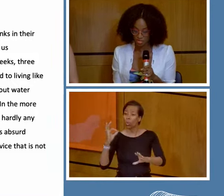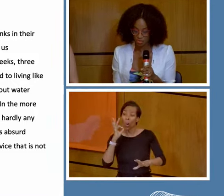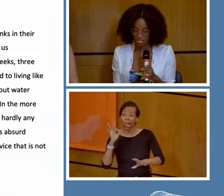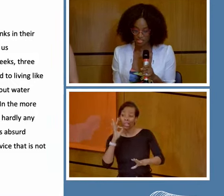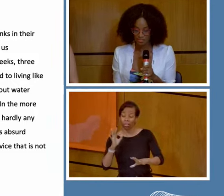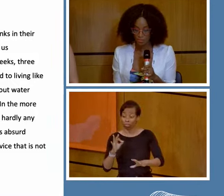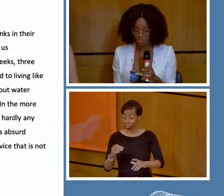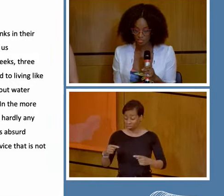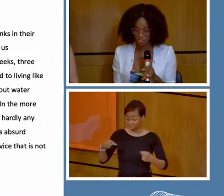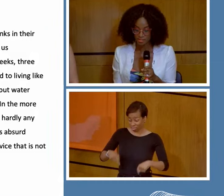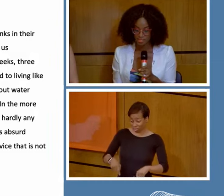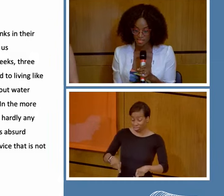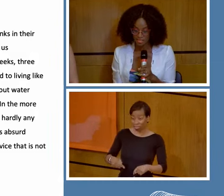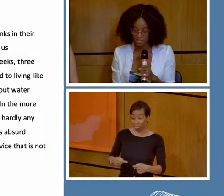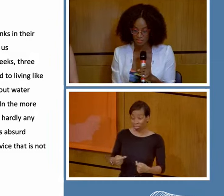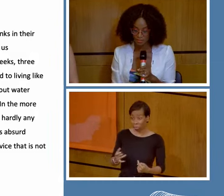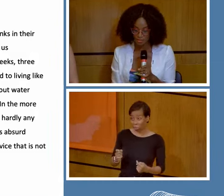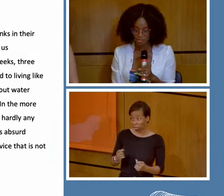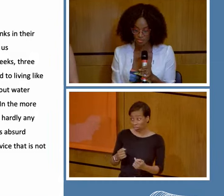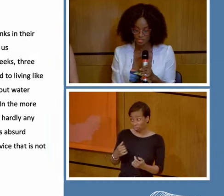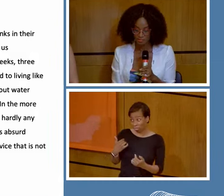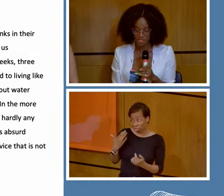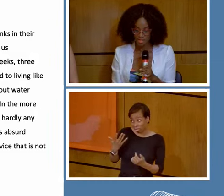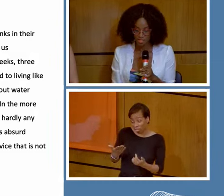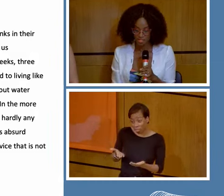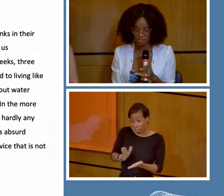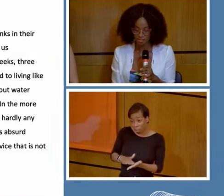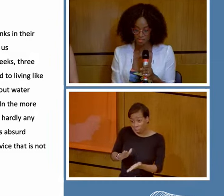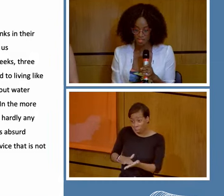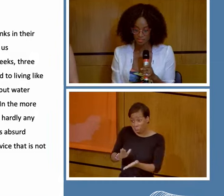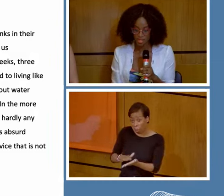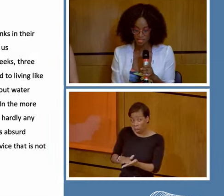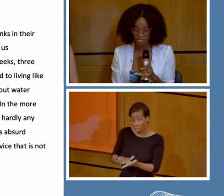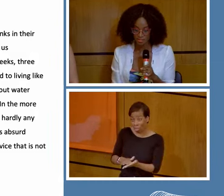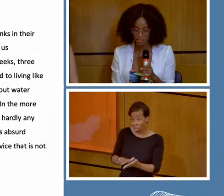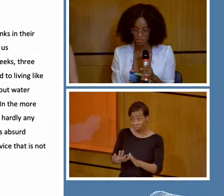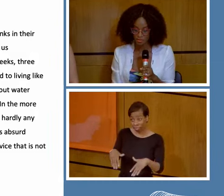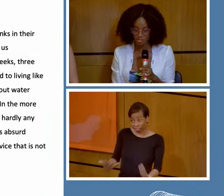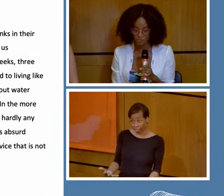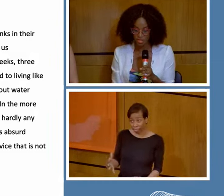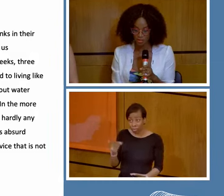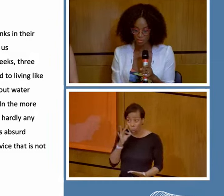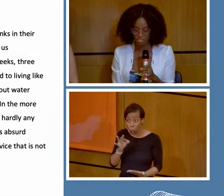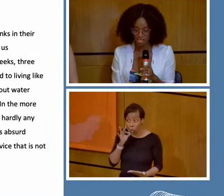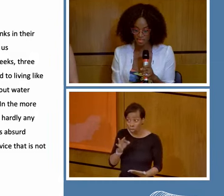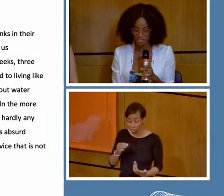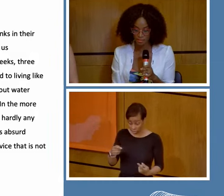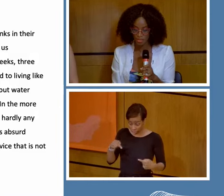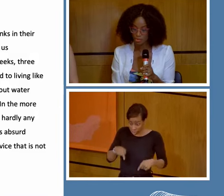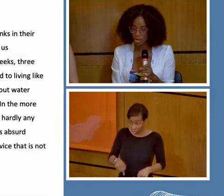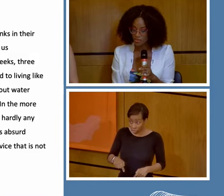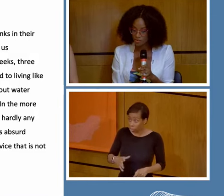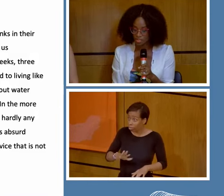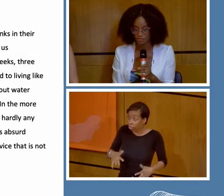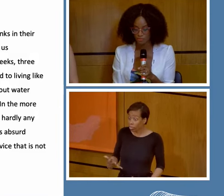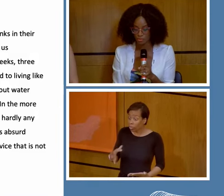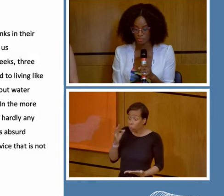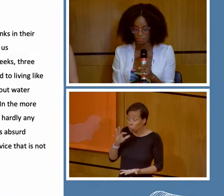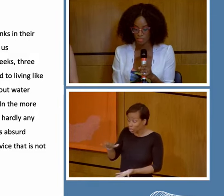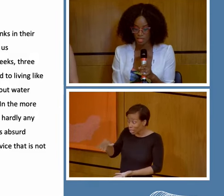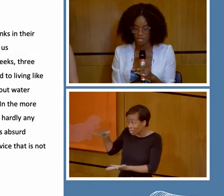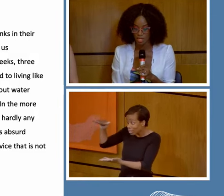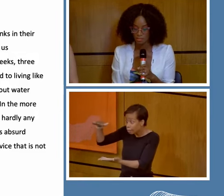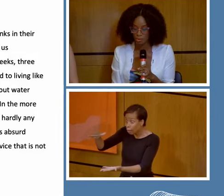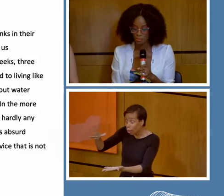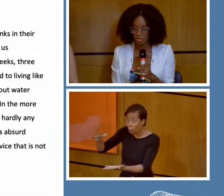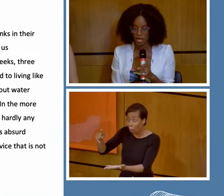two weeks, three weeks, even months. Sadly, people are used to living like this. In Esmeraldas, people cannot live without water tanks, but not everybody can afford